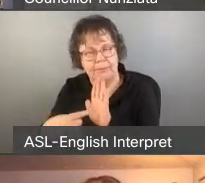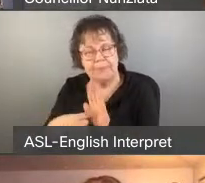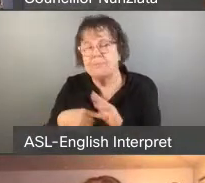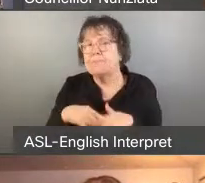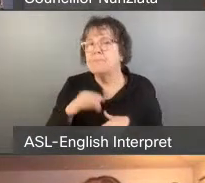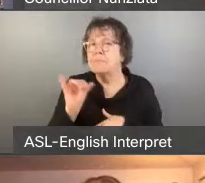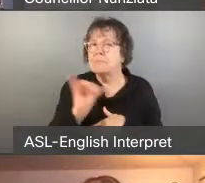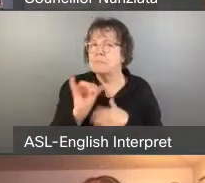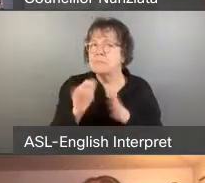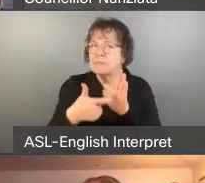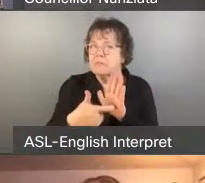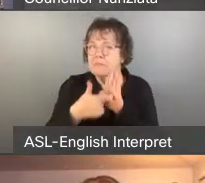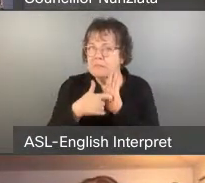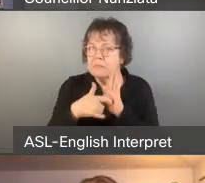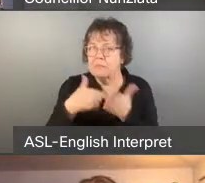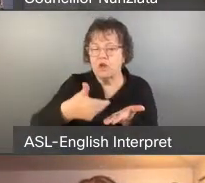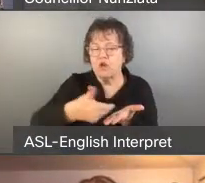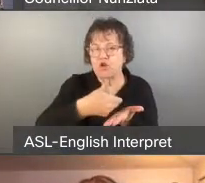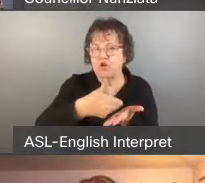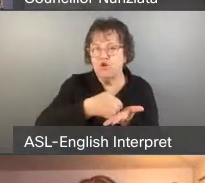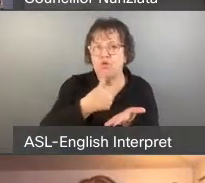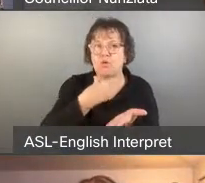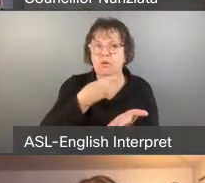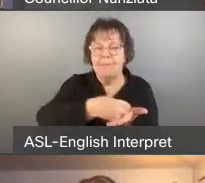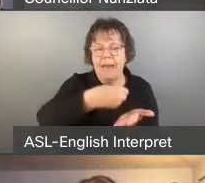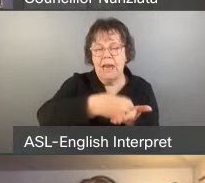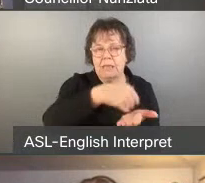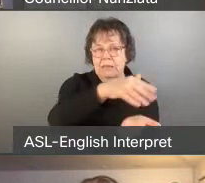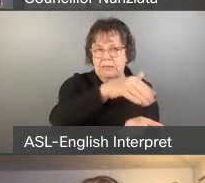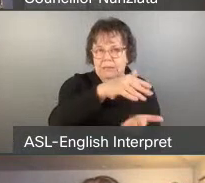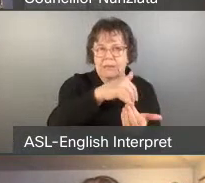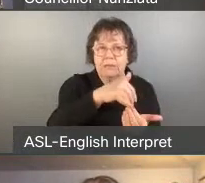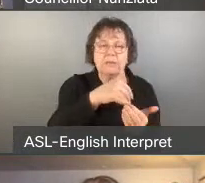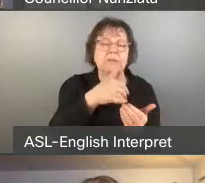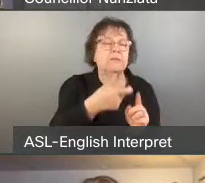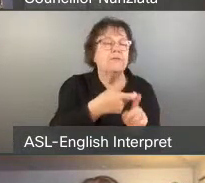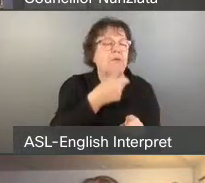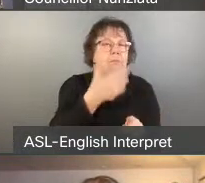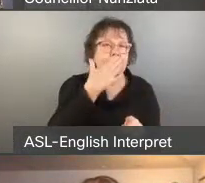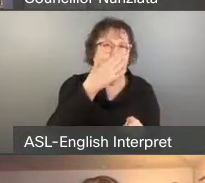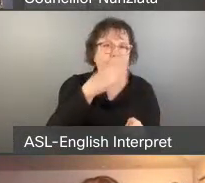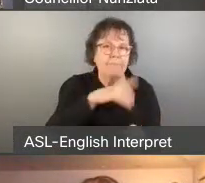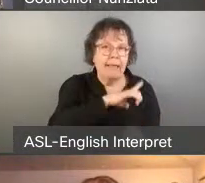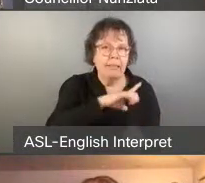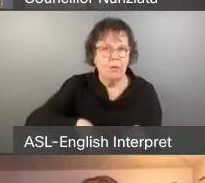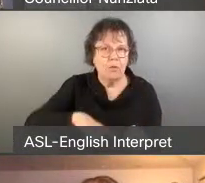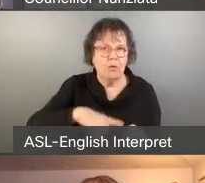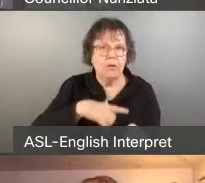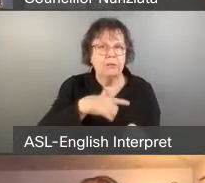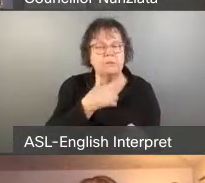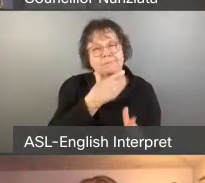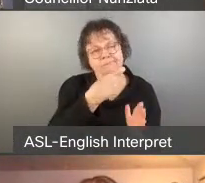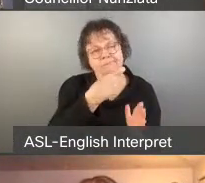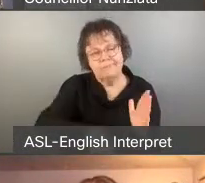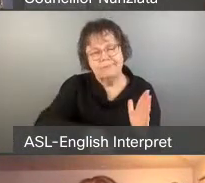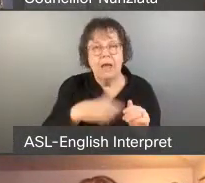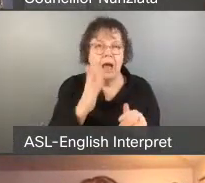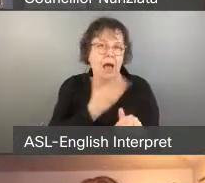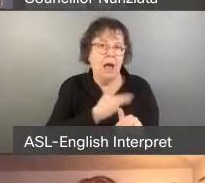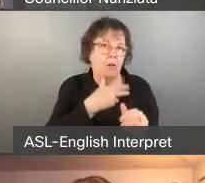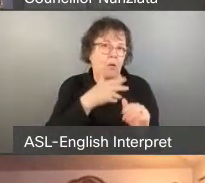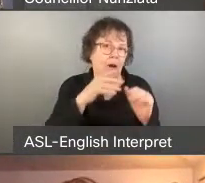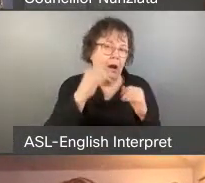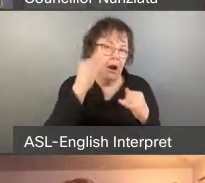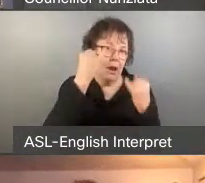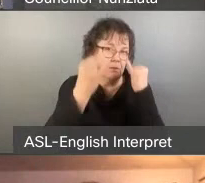that new revenue be brought in by increasing fines for bad landlords. So our idea, our vision is